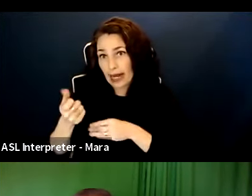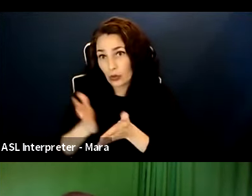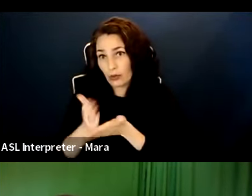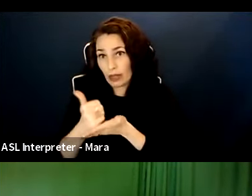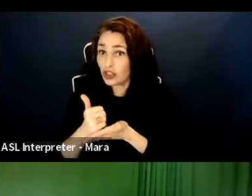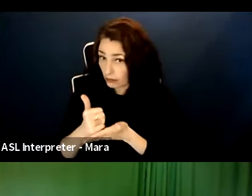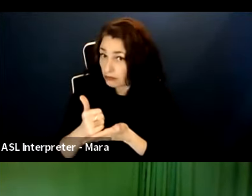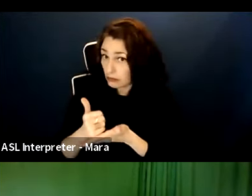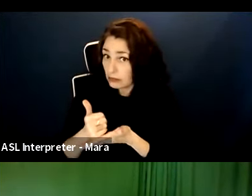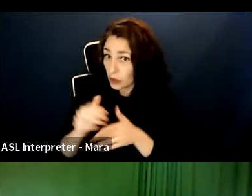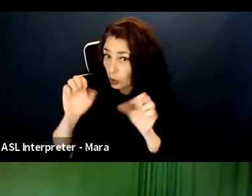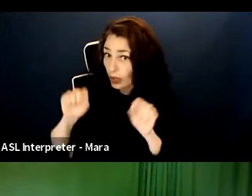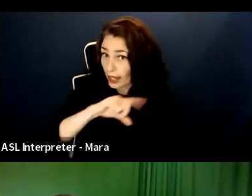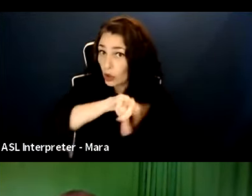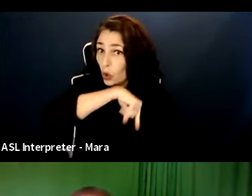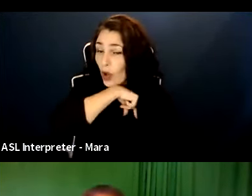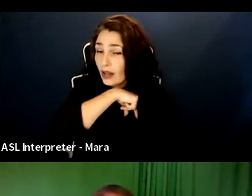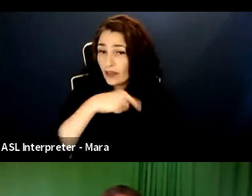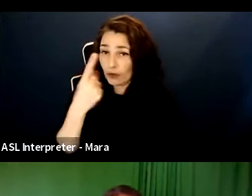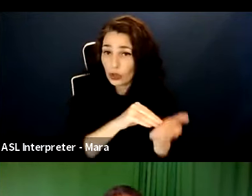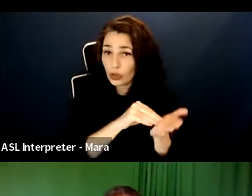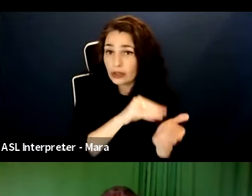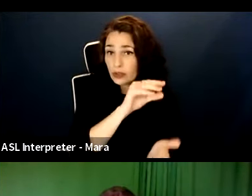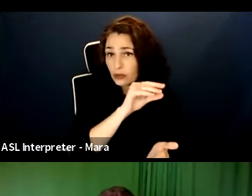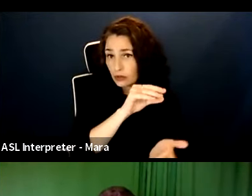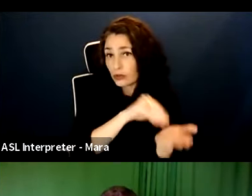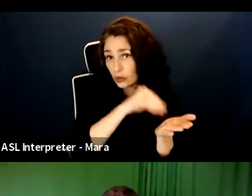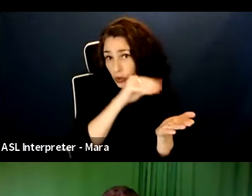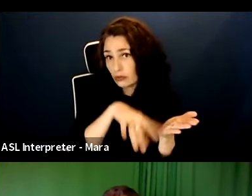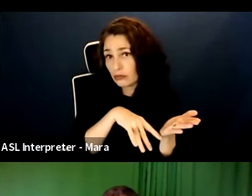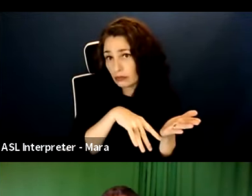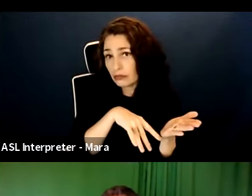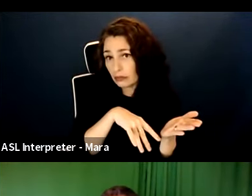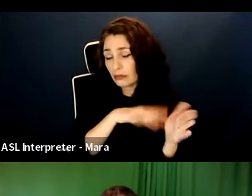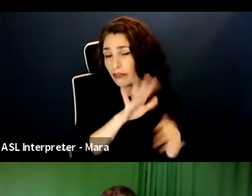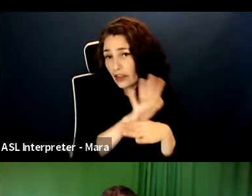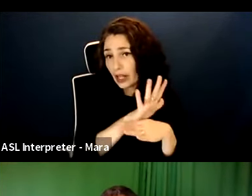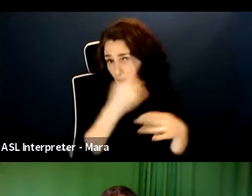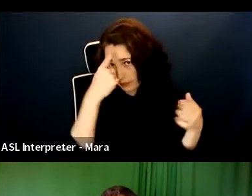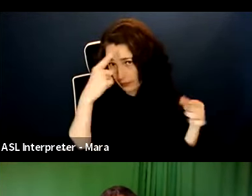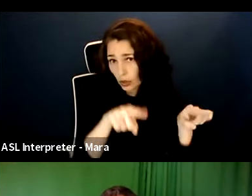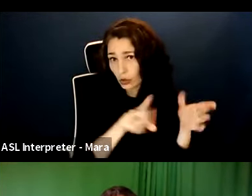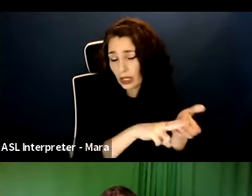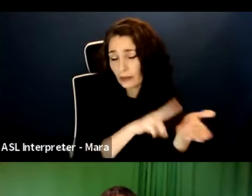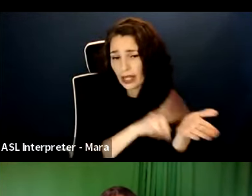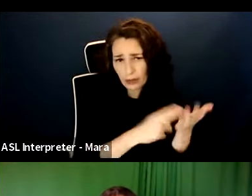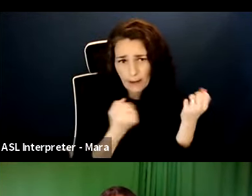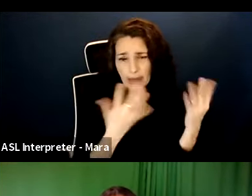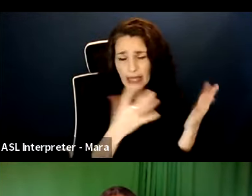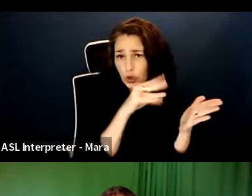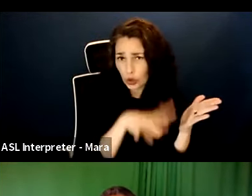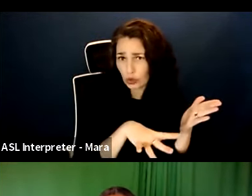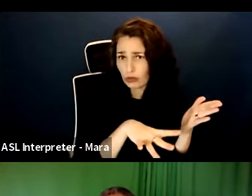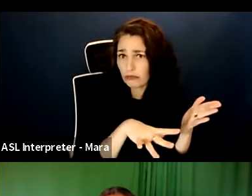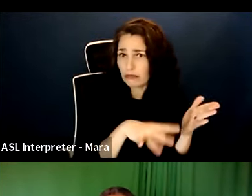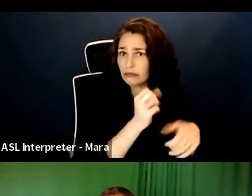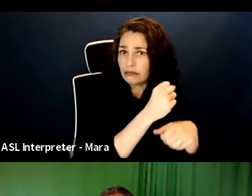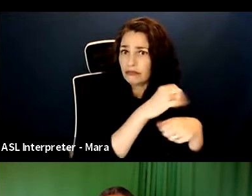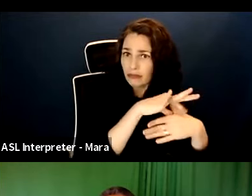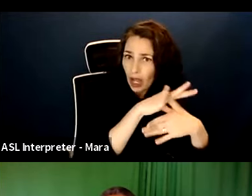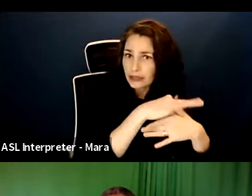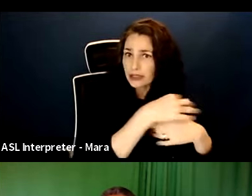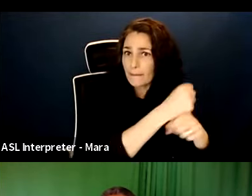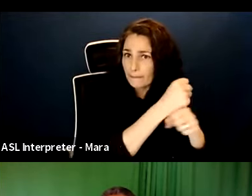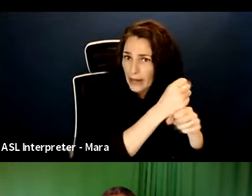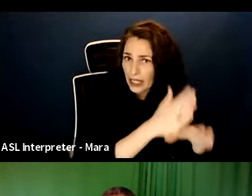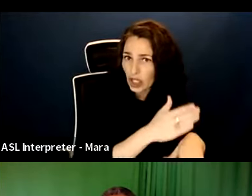qualify for a student film agreement of which we have many student content makers. And they say, well, wait a minute, I